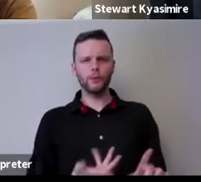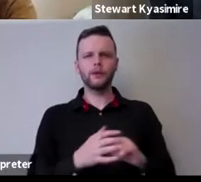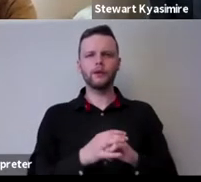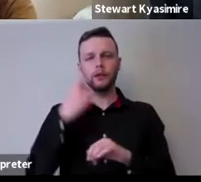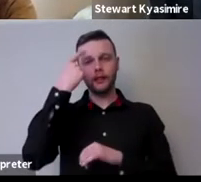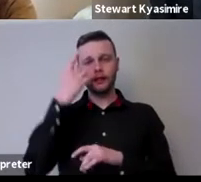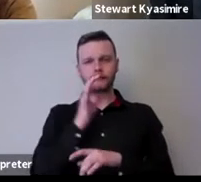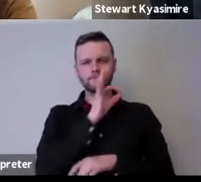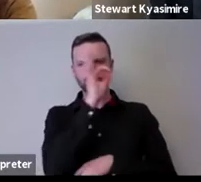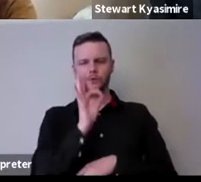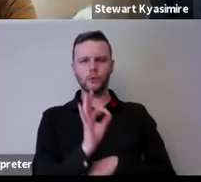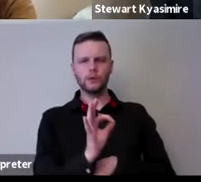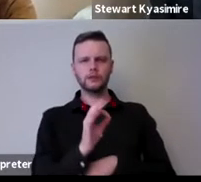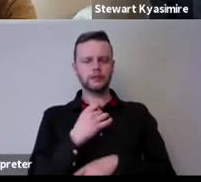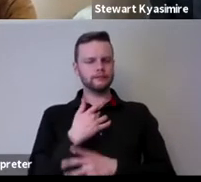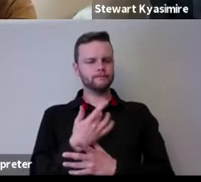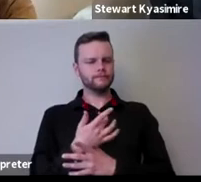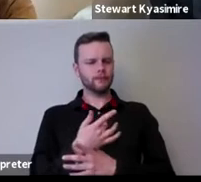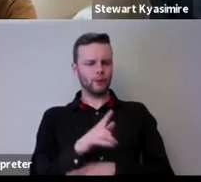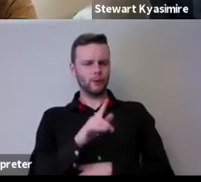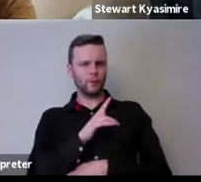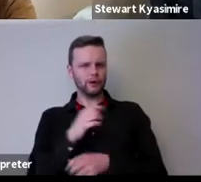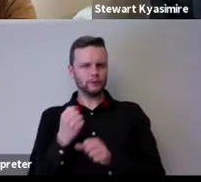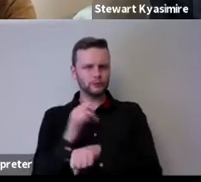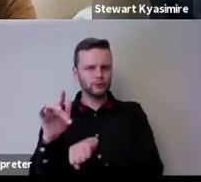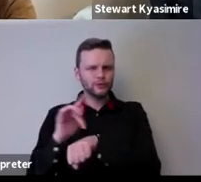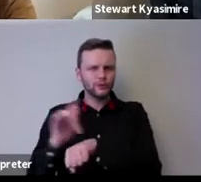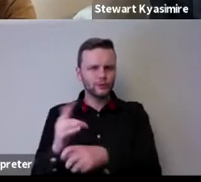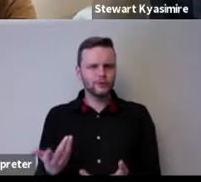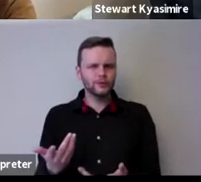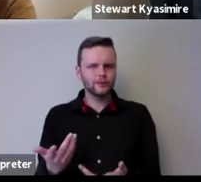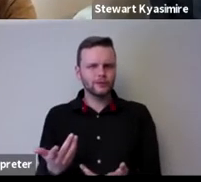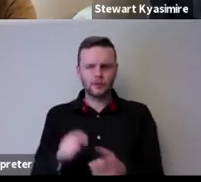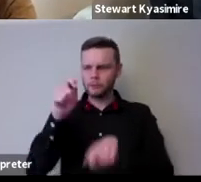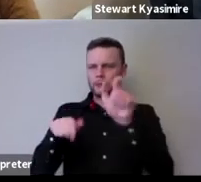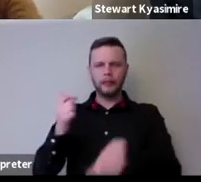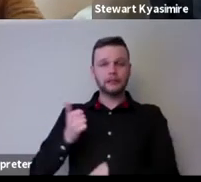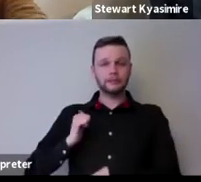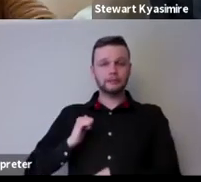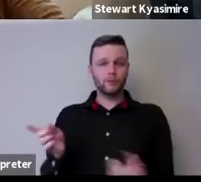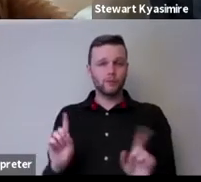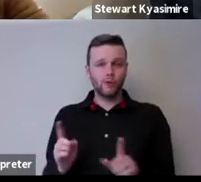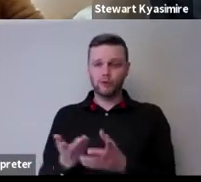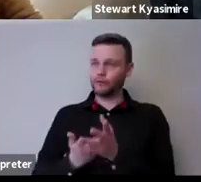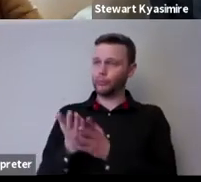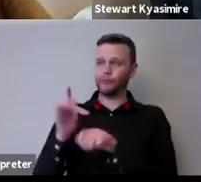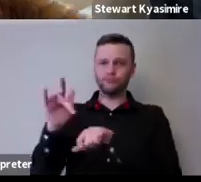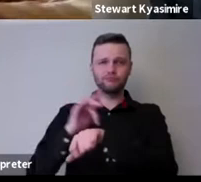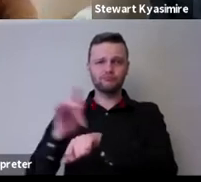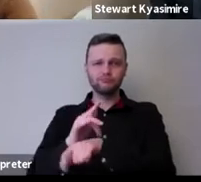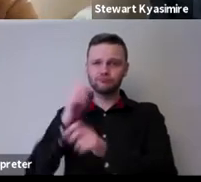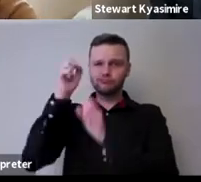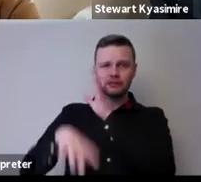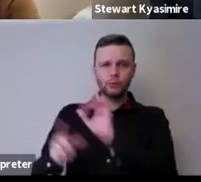try and question why it was that we did shows anyway so so what did people expect from uh this final exhibition in terms of